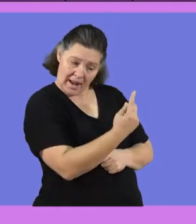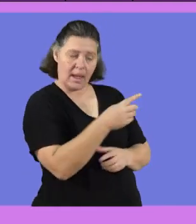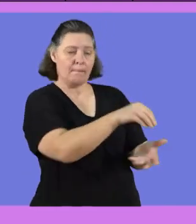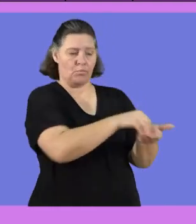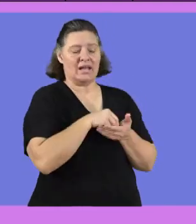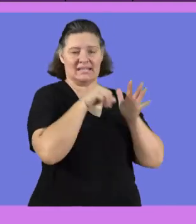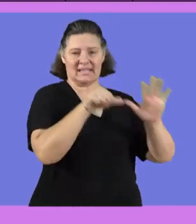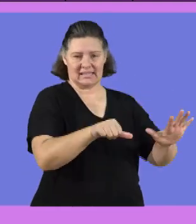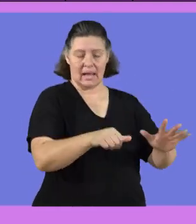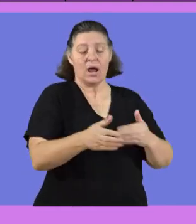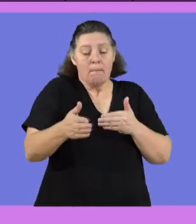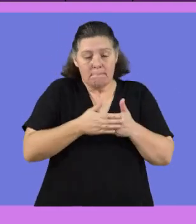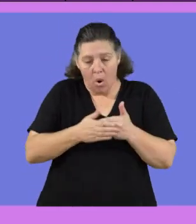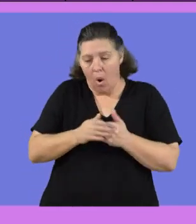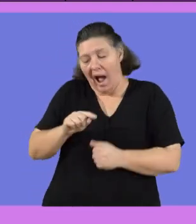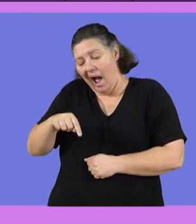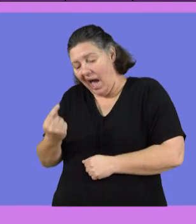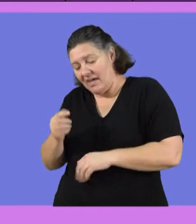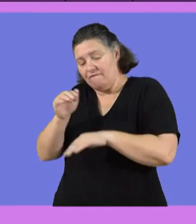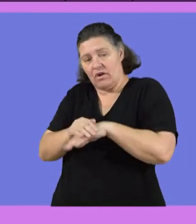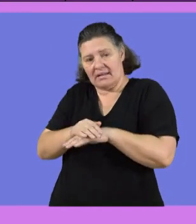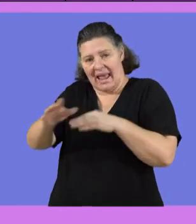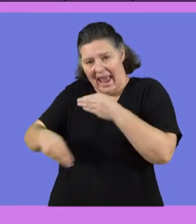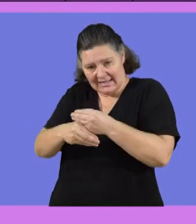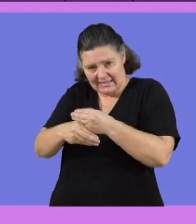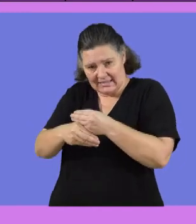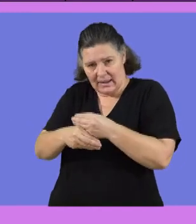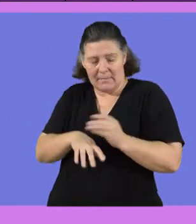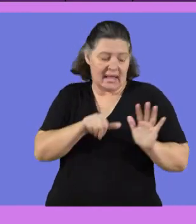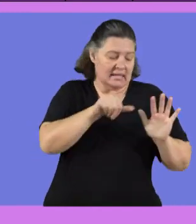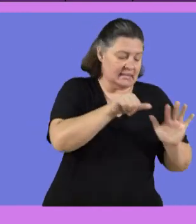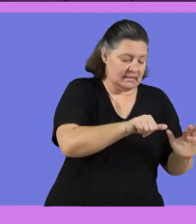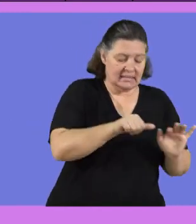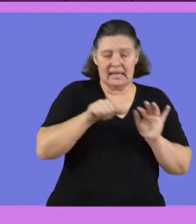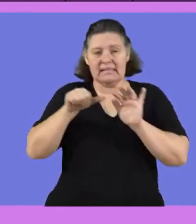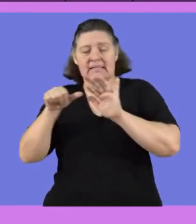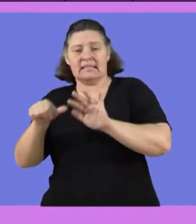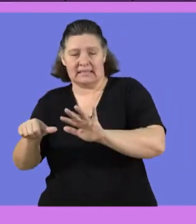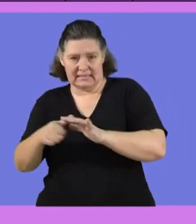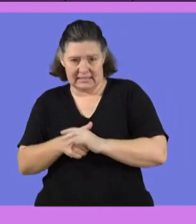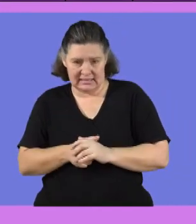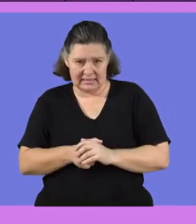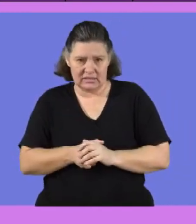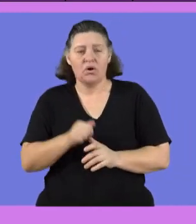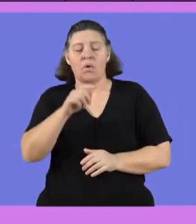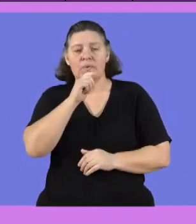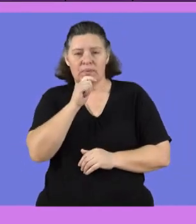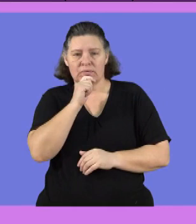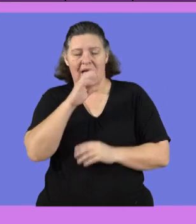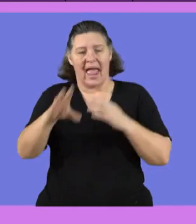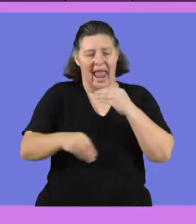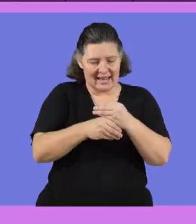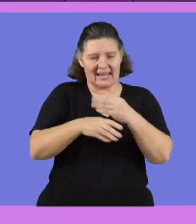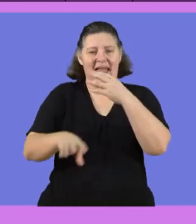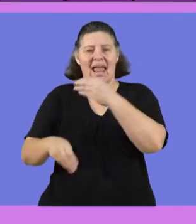six. But if Gartelero is joined by another friend, and they are two, we can add. I want us